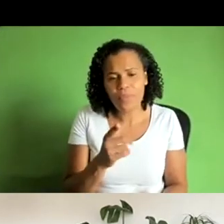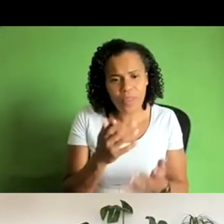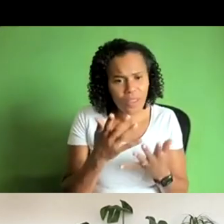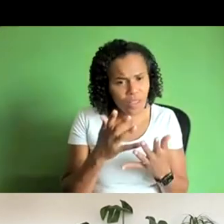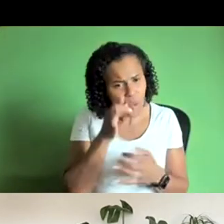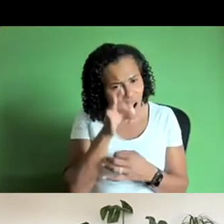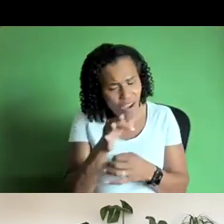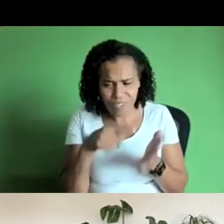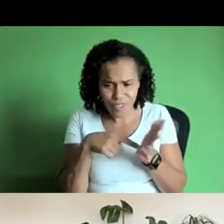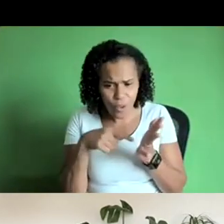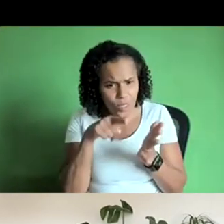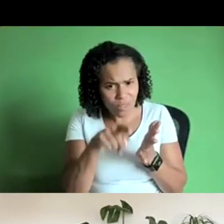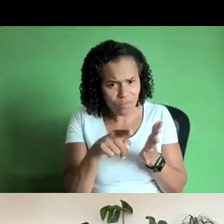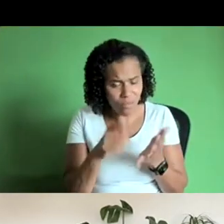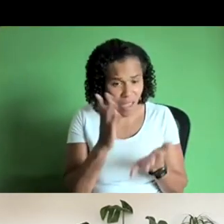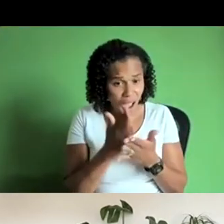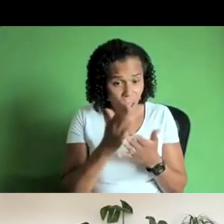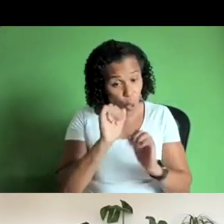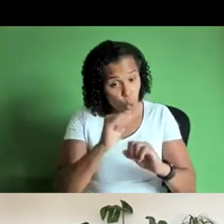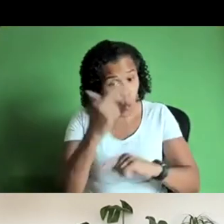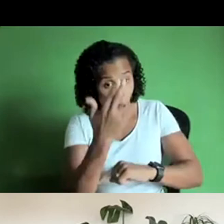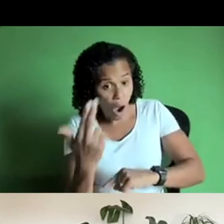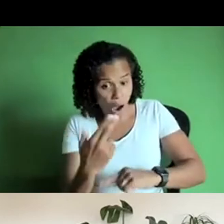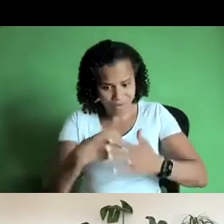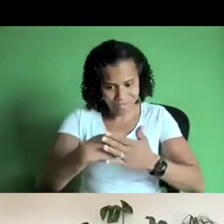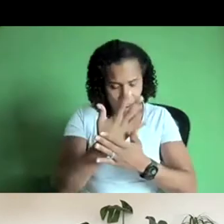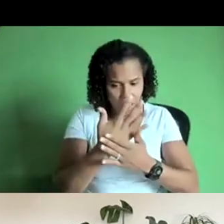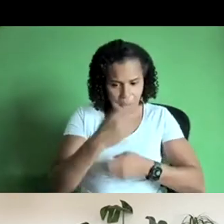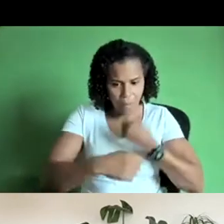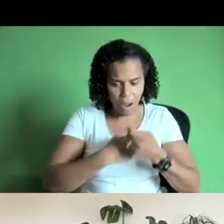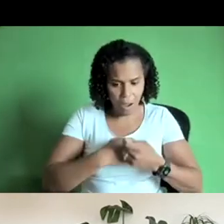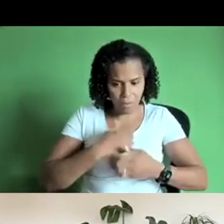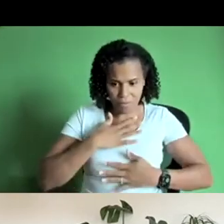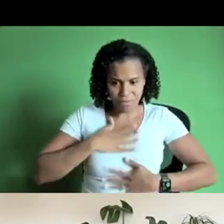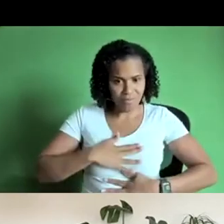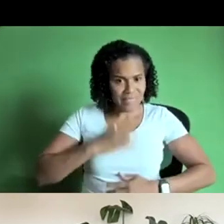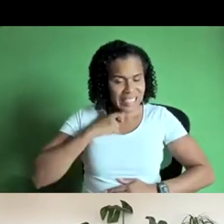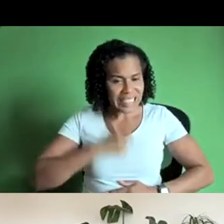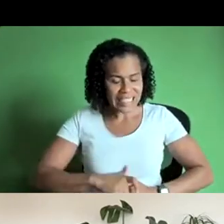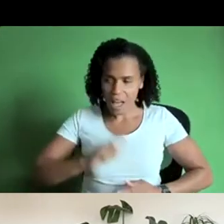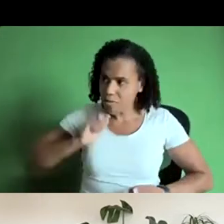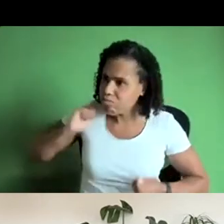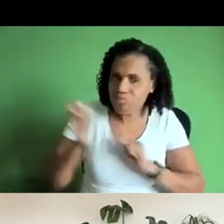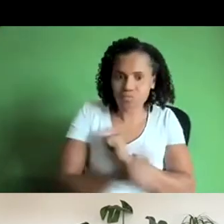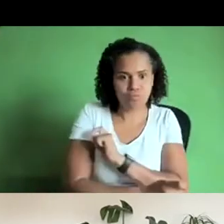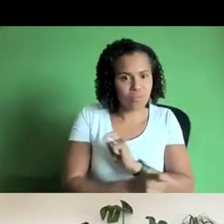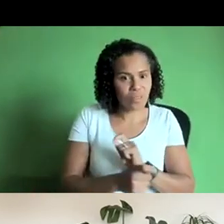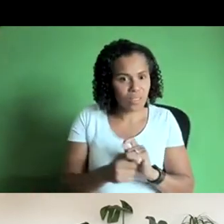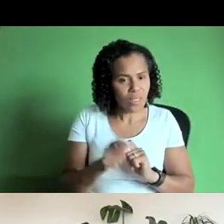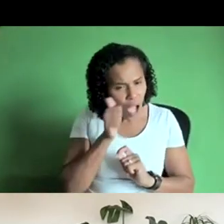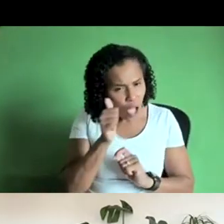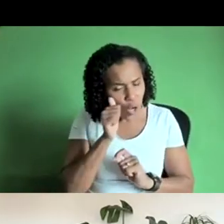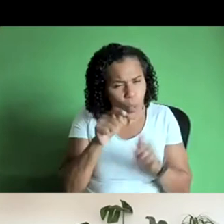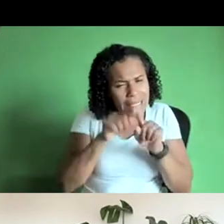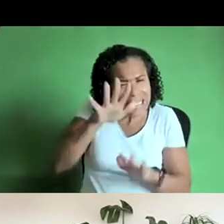you hasn't it because again a little bit like sharif um i know that your work is really rooted in an exploration of your